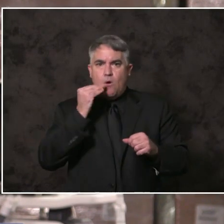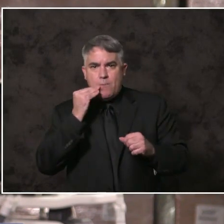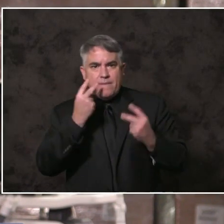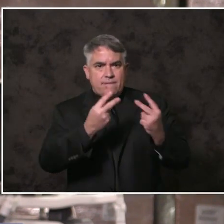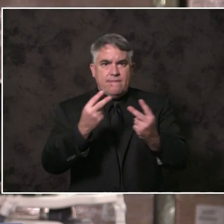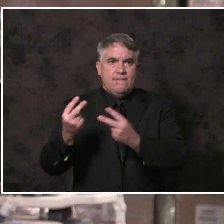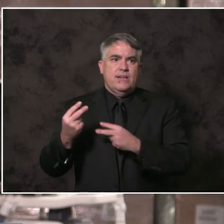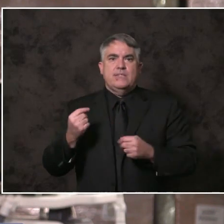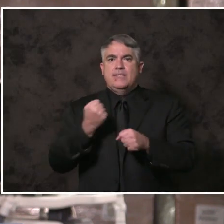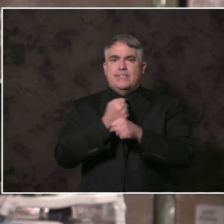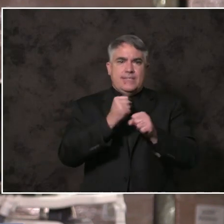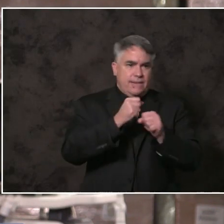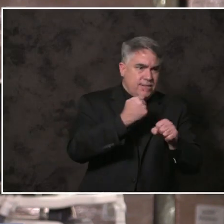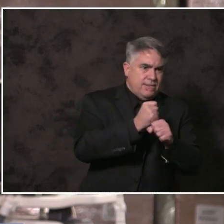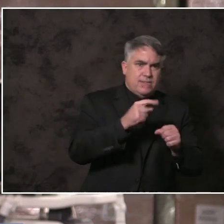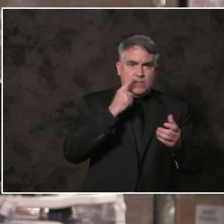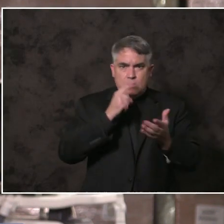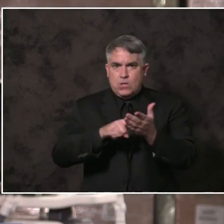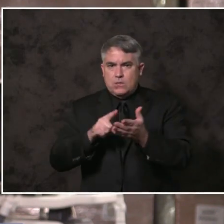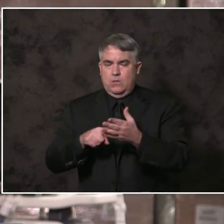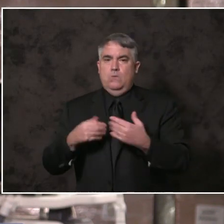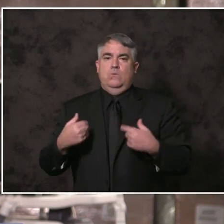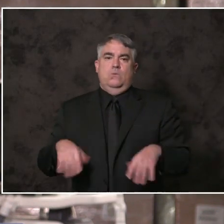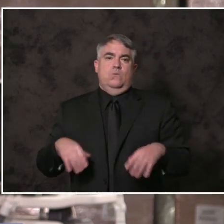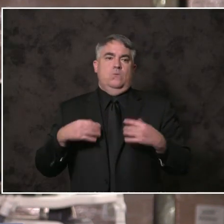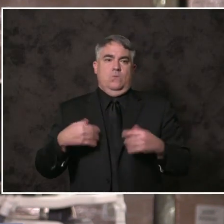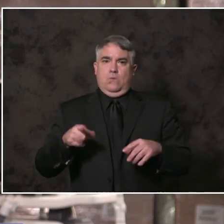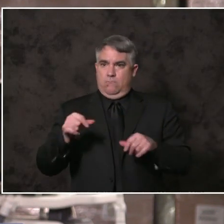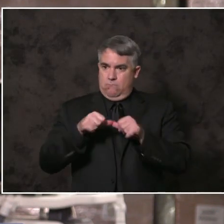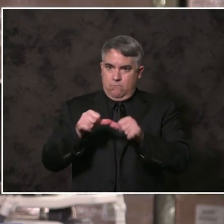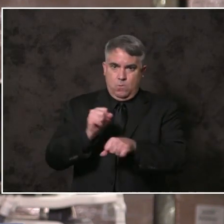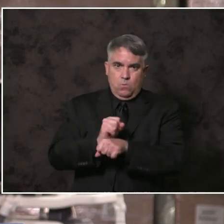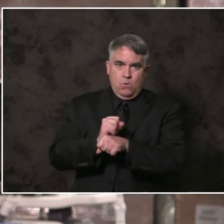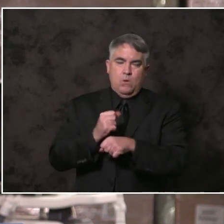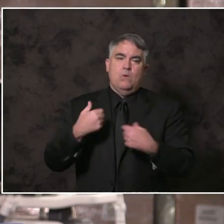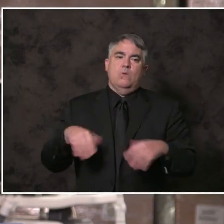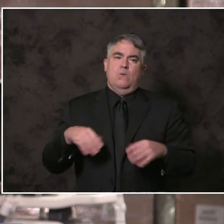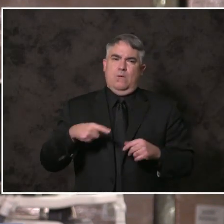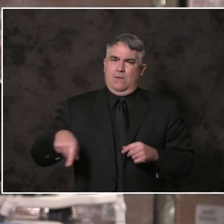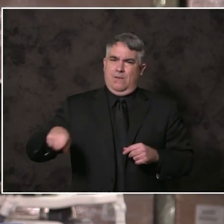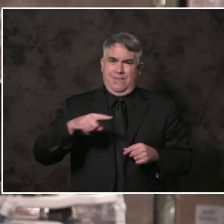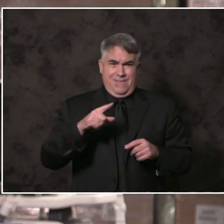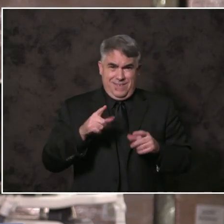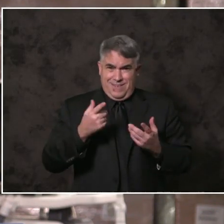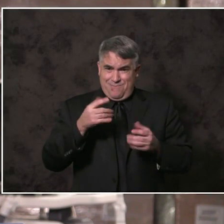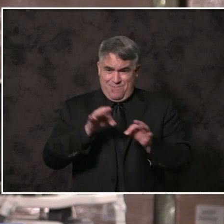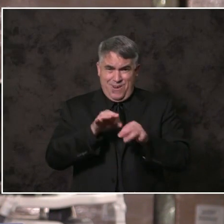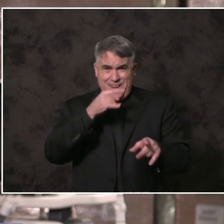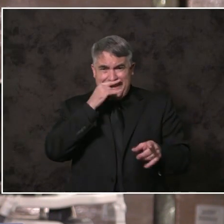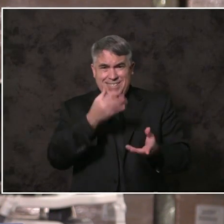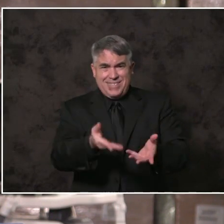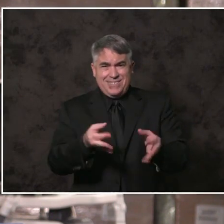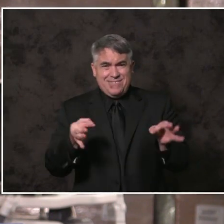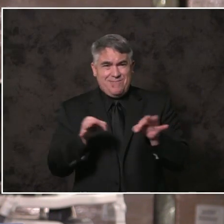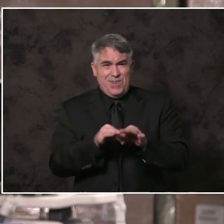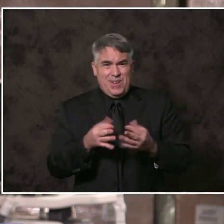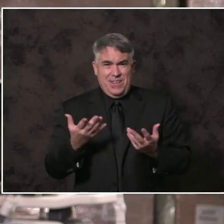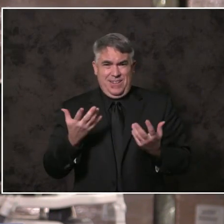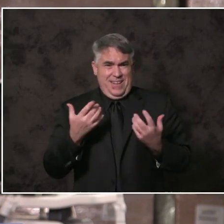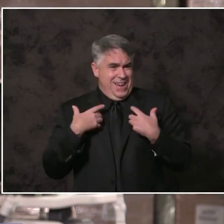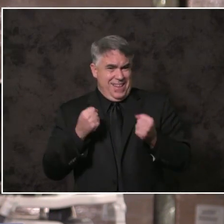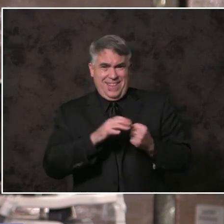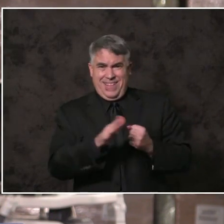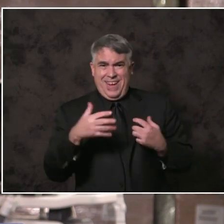going in this critical time. And so have our kids, shown resilience. They have struggled through